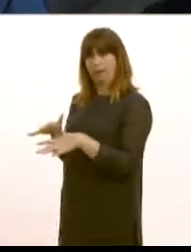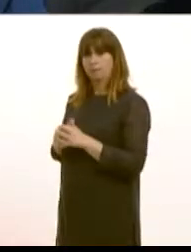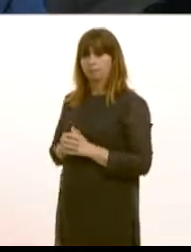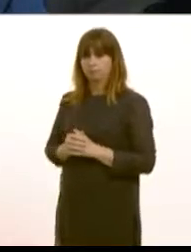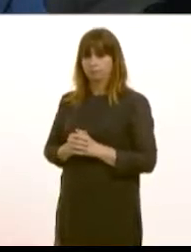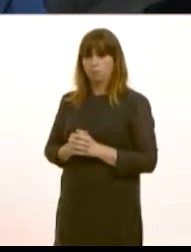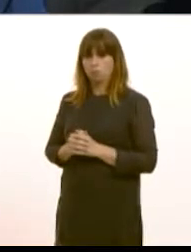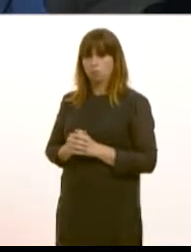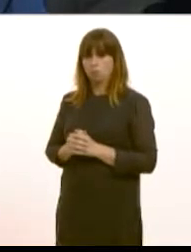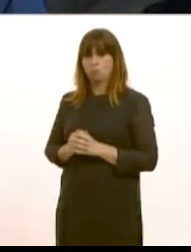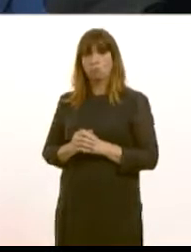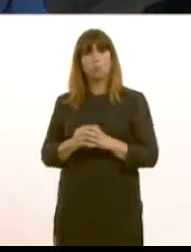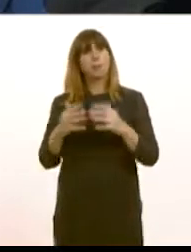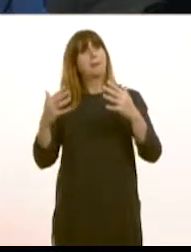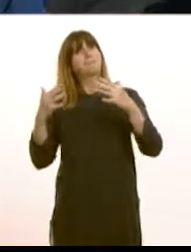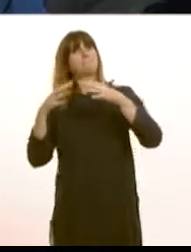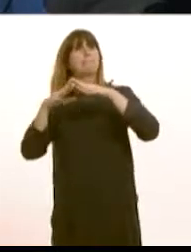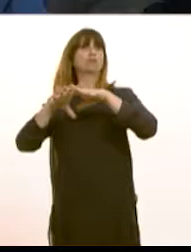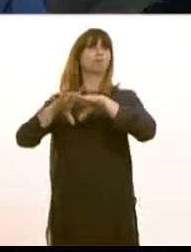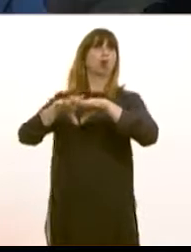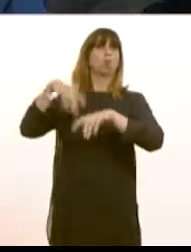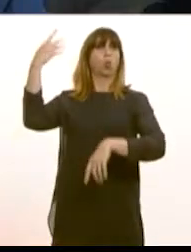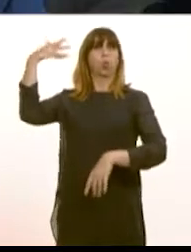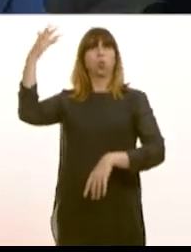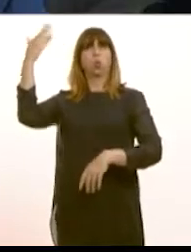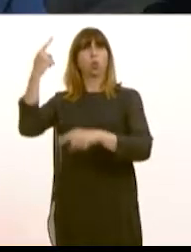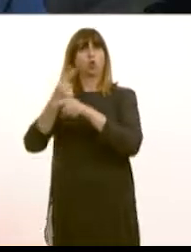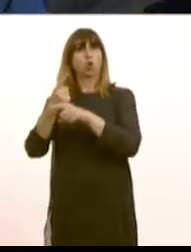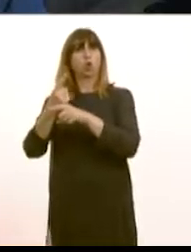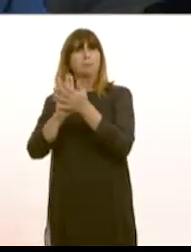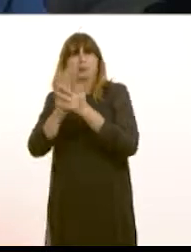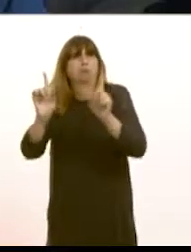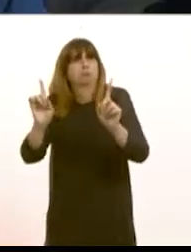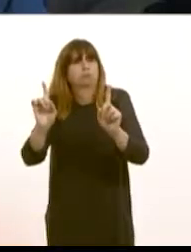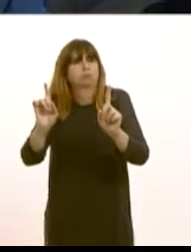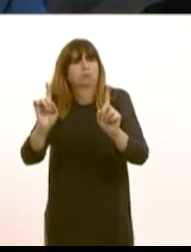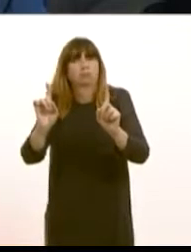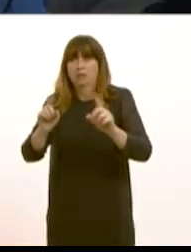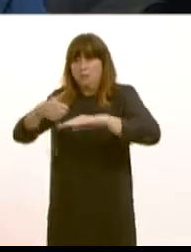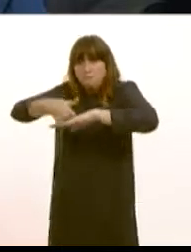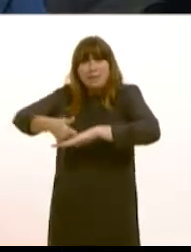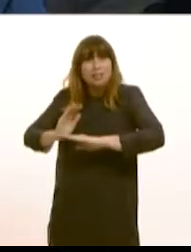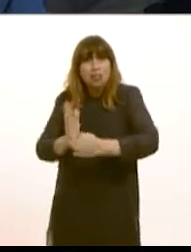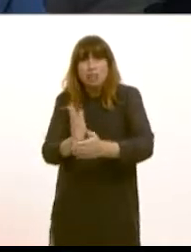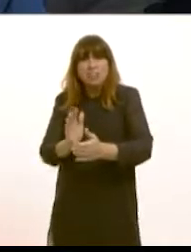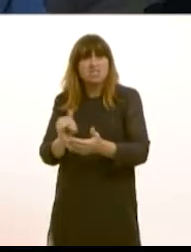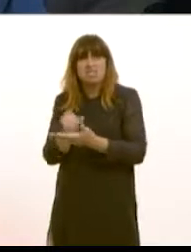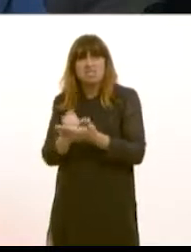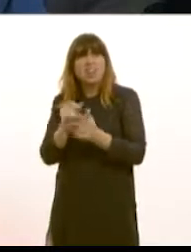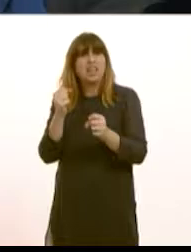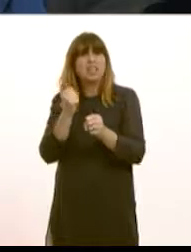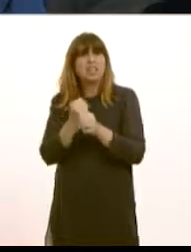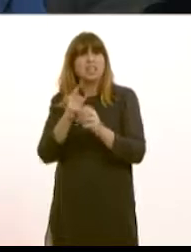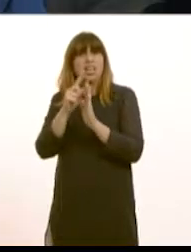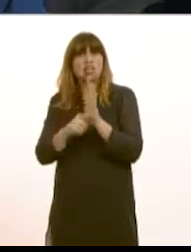talking about a metro just empty talk when the basic services aren't being provided such as the failure of GHA coaches